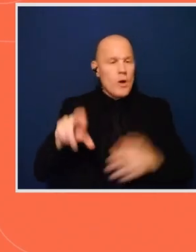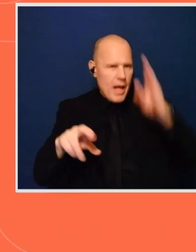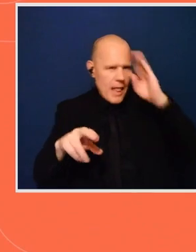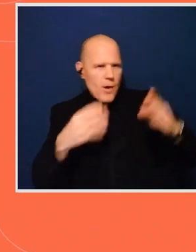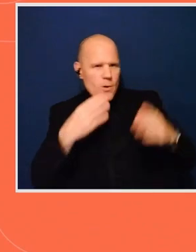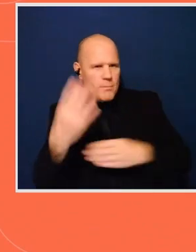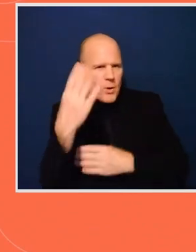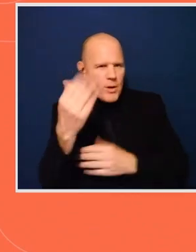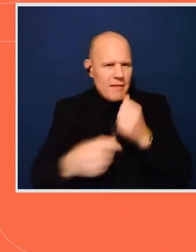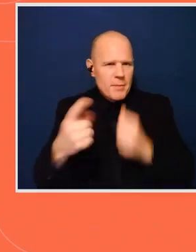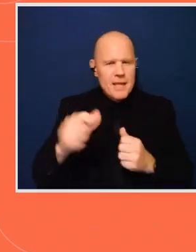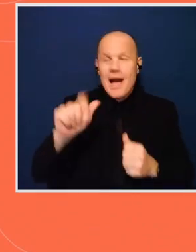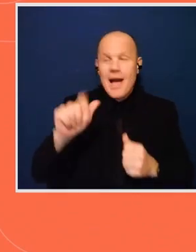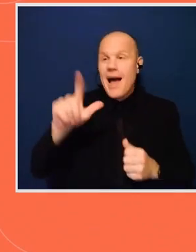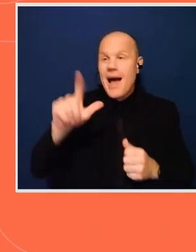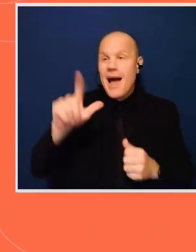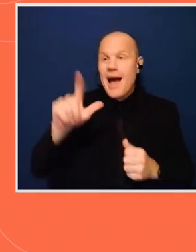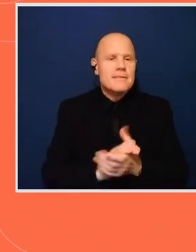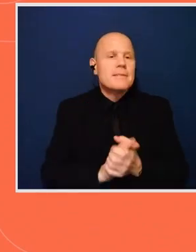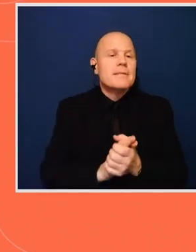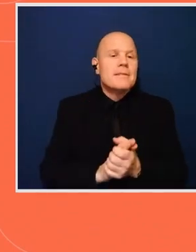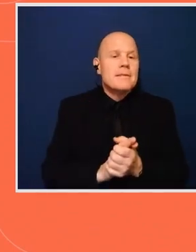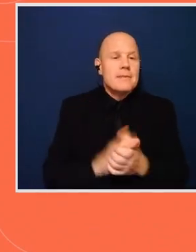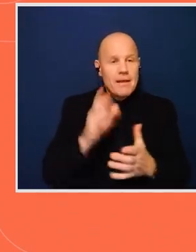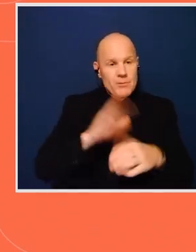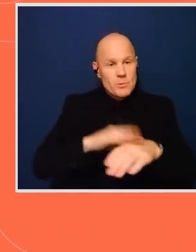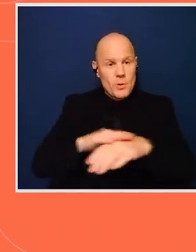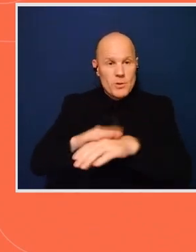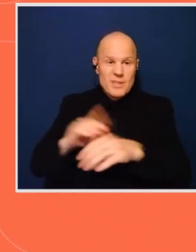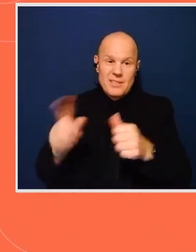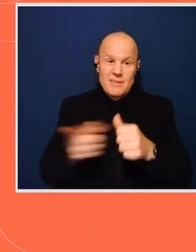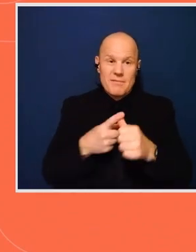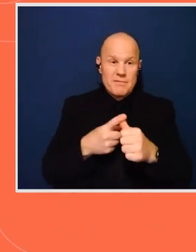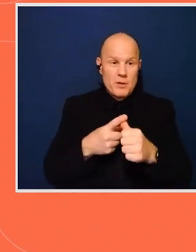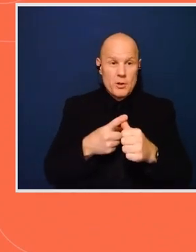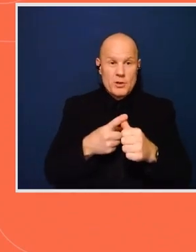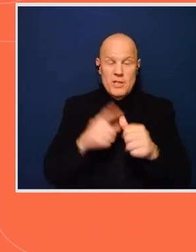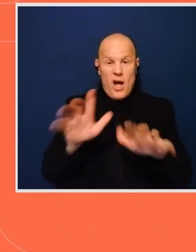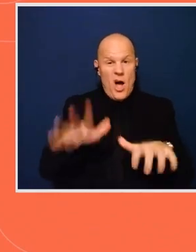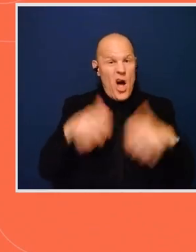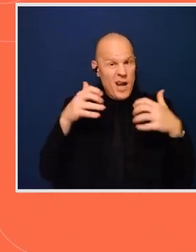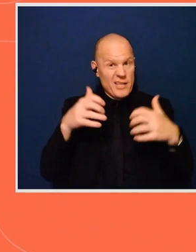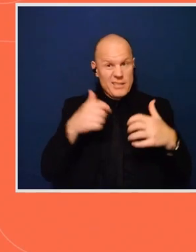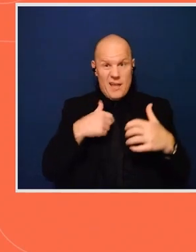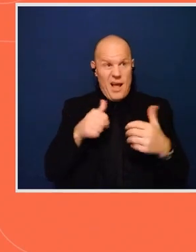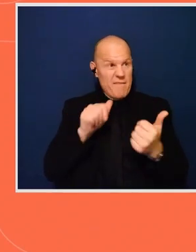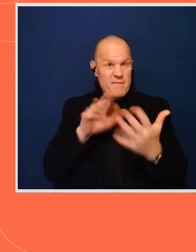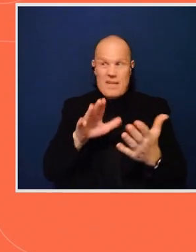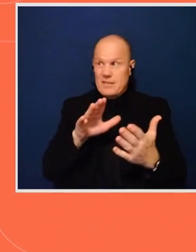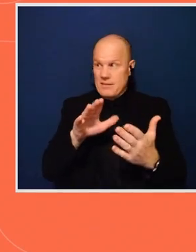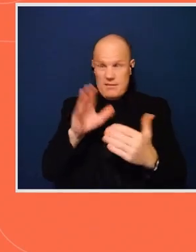Ali, I have to warn you, this is the first audience I'm facing outside of a Zoom screen in two years.